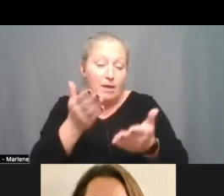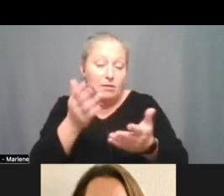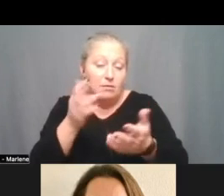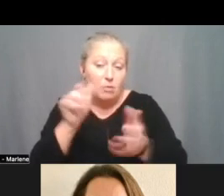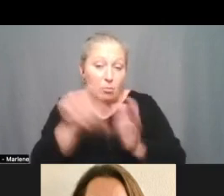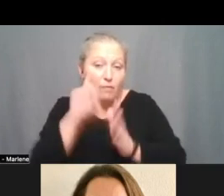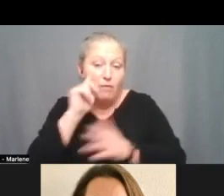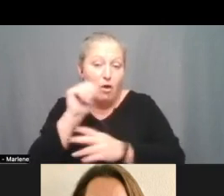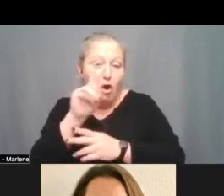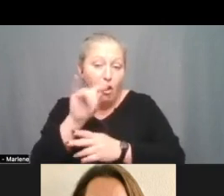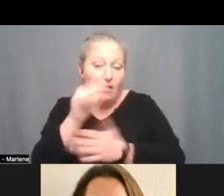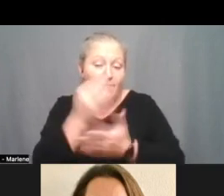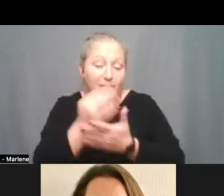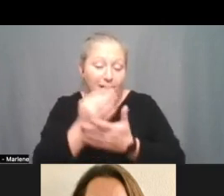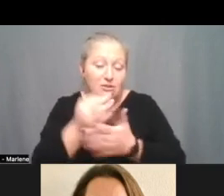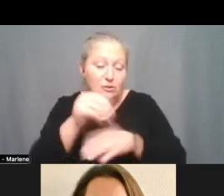audited financial secrecy tonight